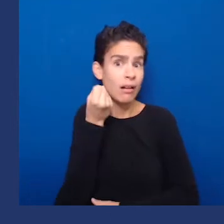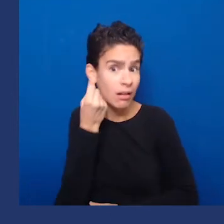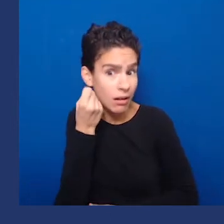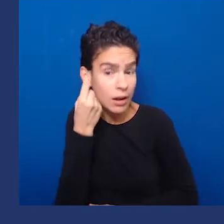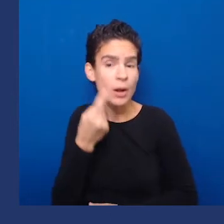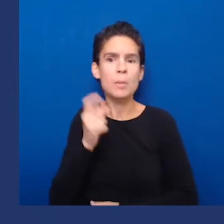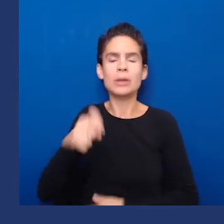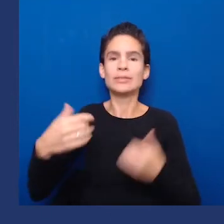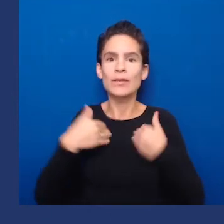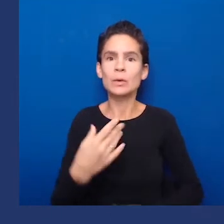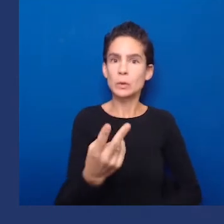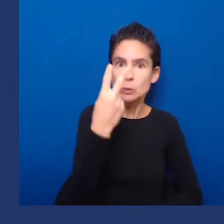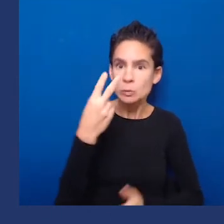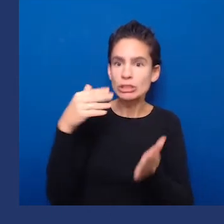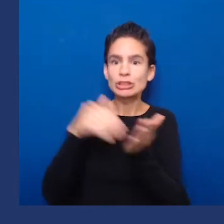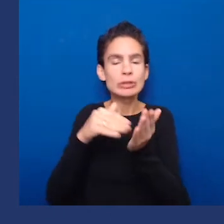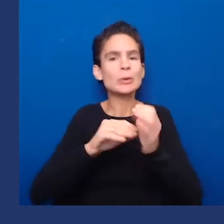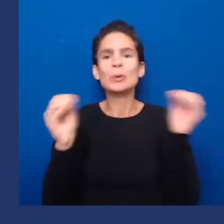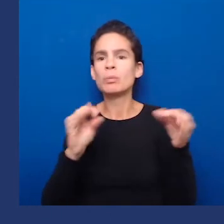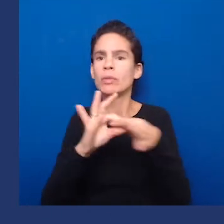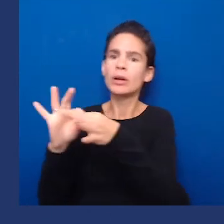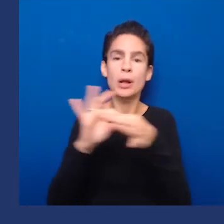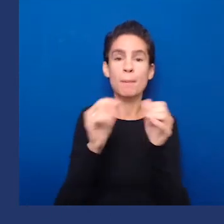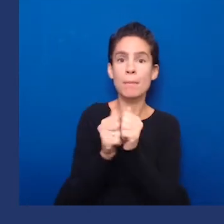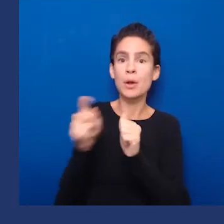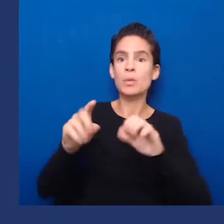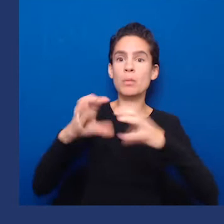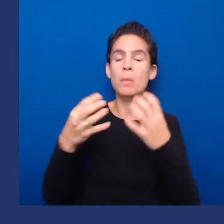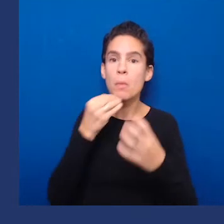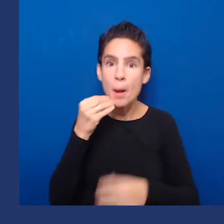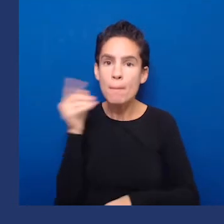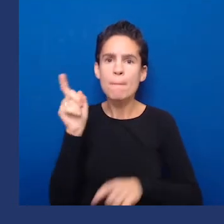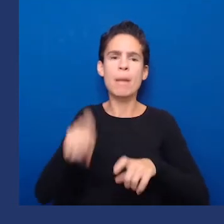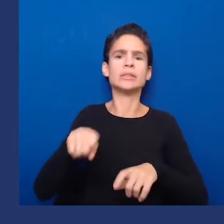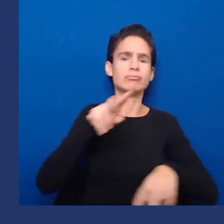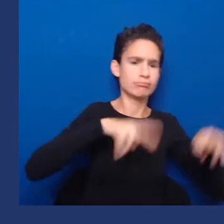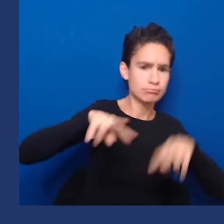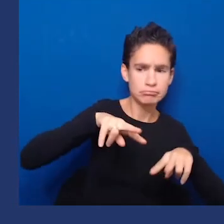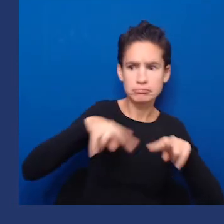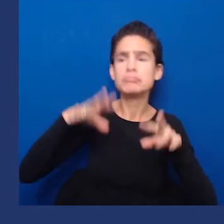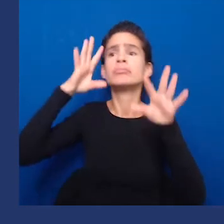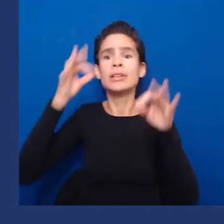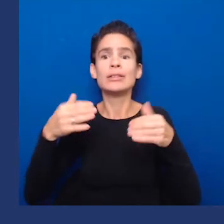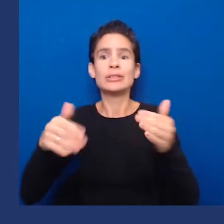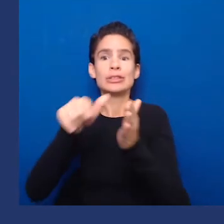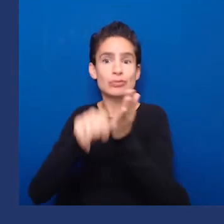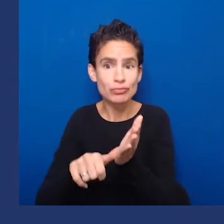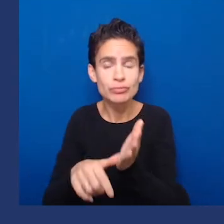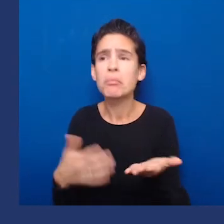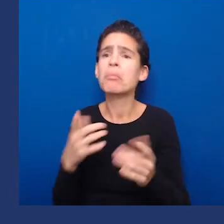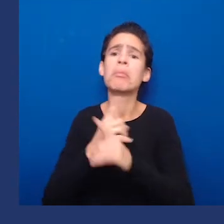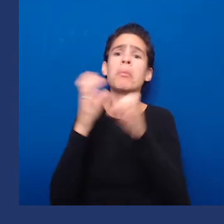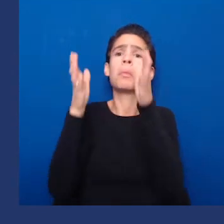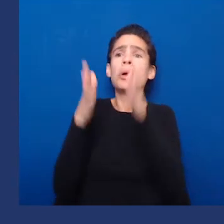you know, you have a person living in a group home. They don't have any substitute decision makers who can make decisions for them. They need